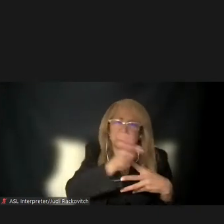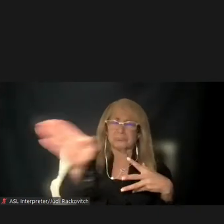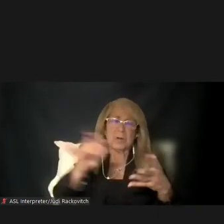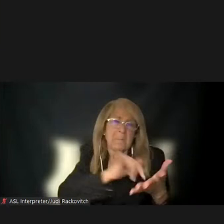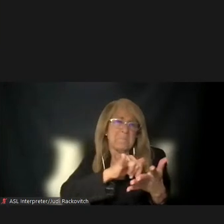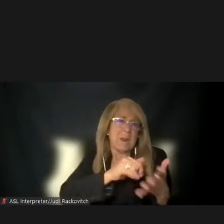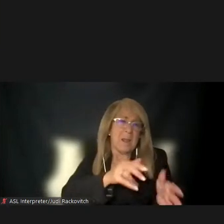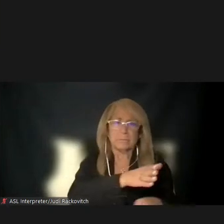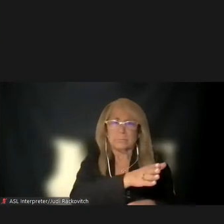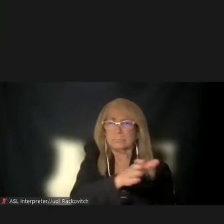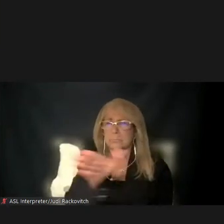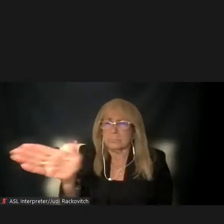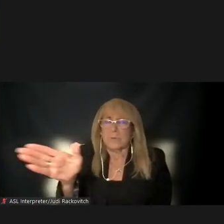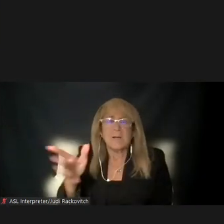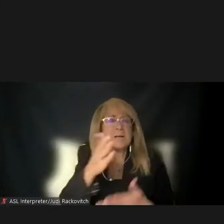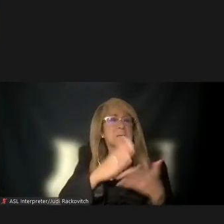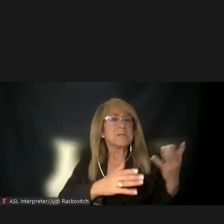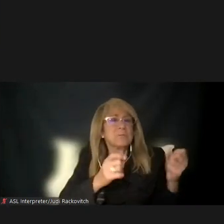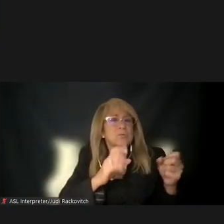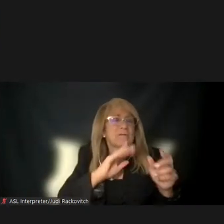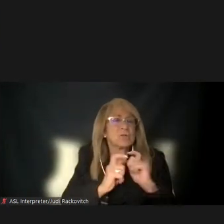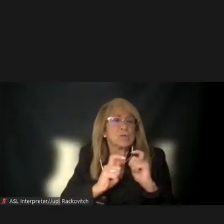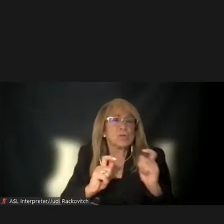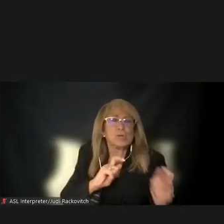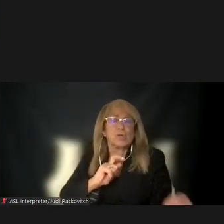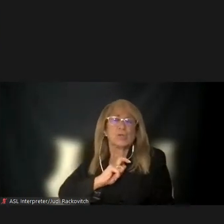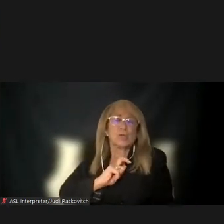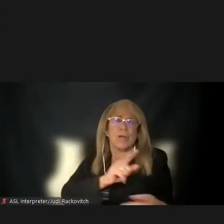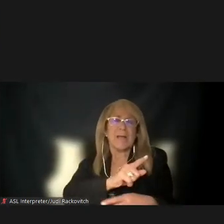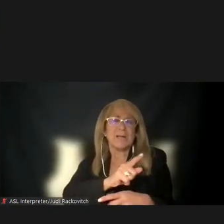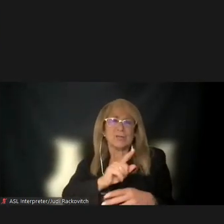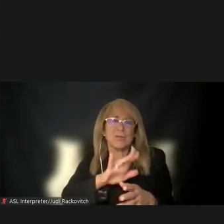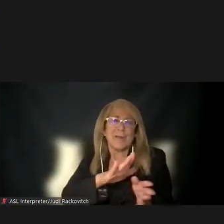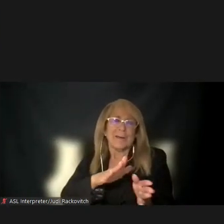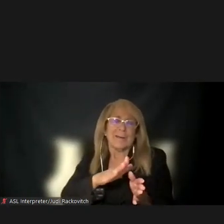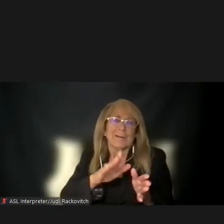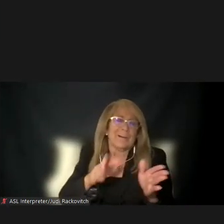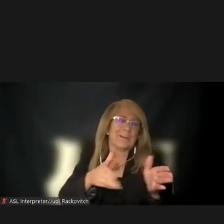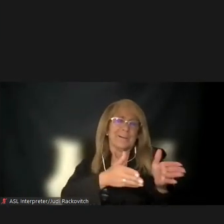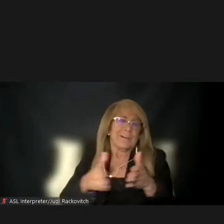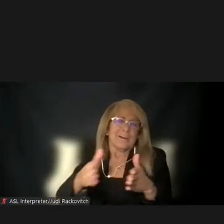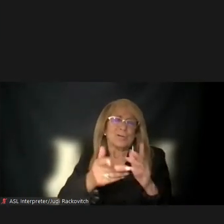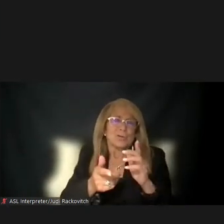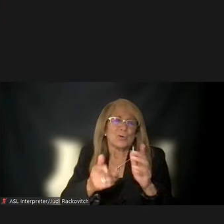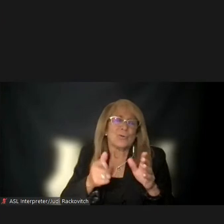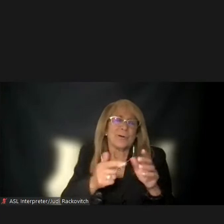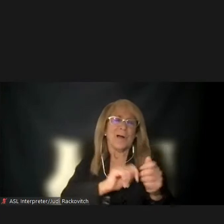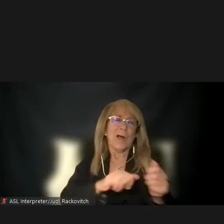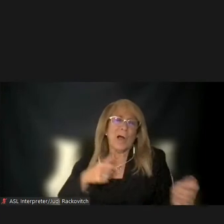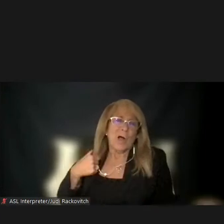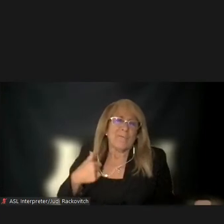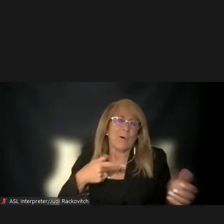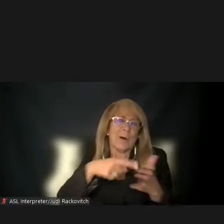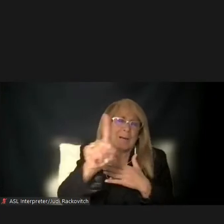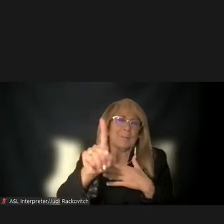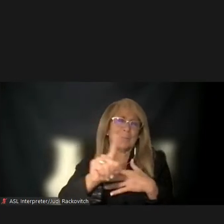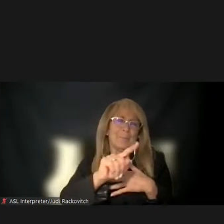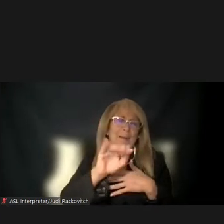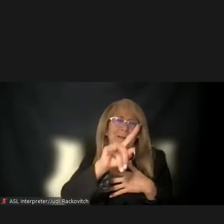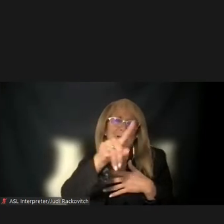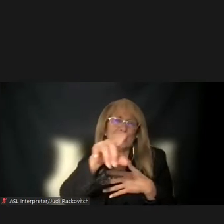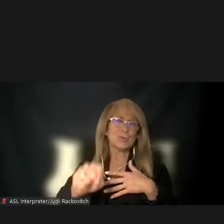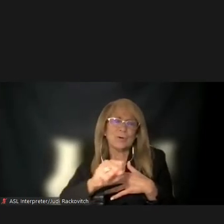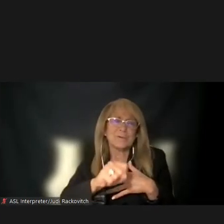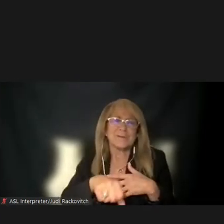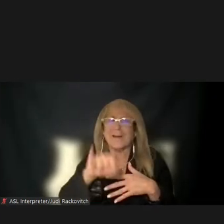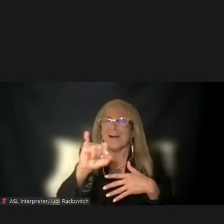modeling shows some of these drivers will change routes to avoid or pay lower tolls, with traffic potentially increasing on the Staten Island Expressway and parts of I-95 like the